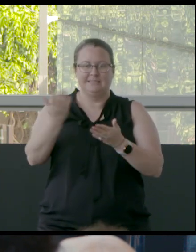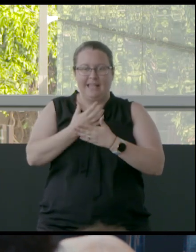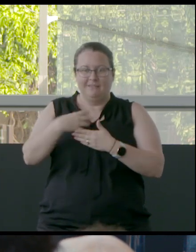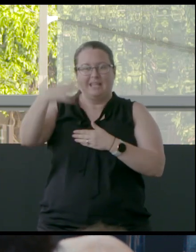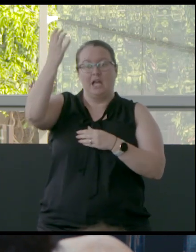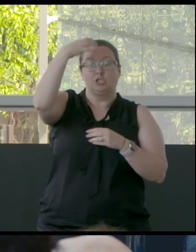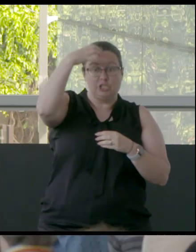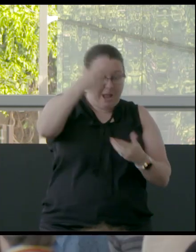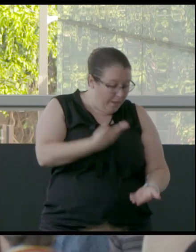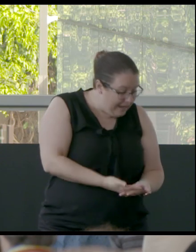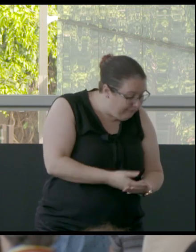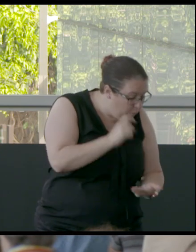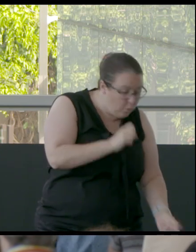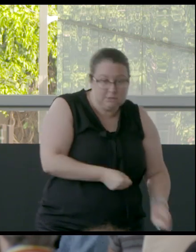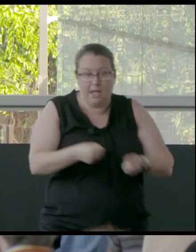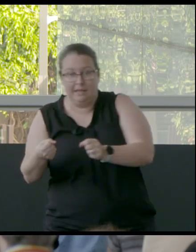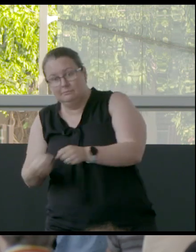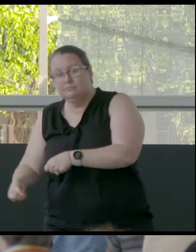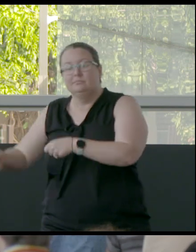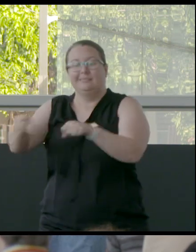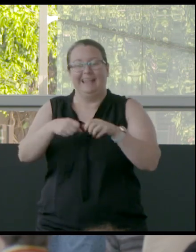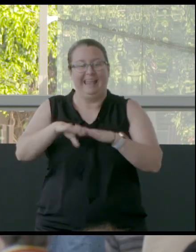it in the garden, et cetera, that's really important.